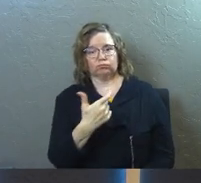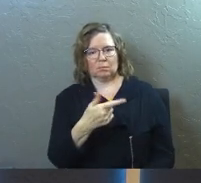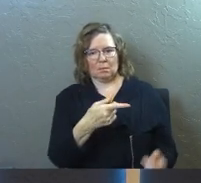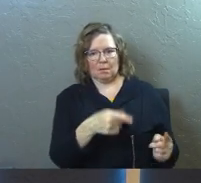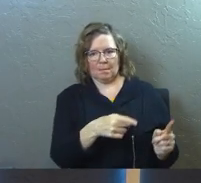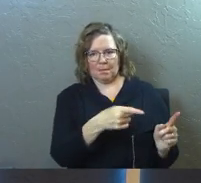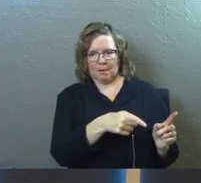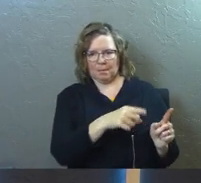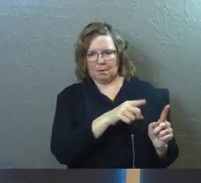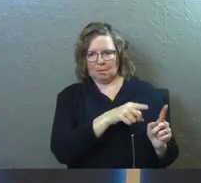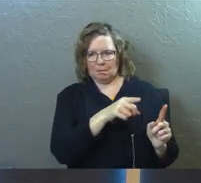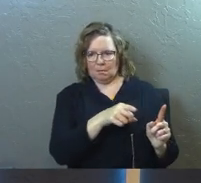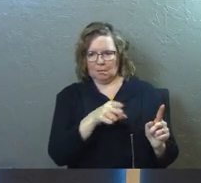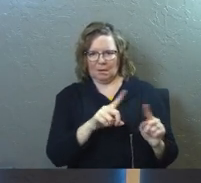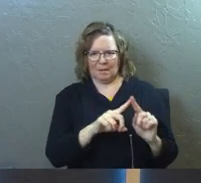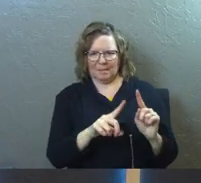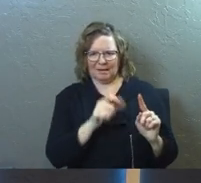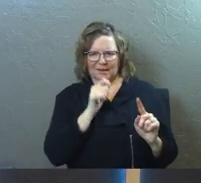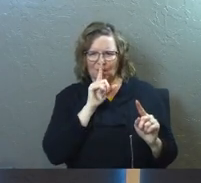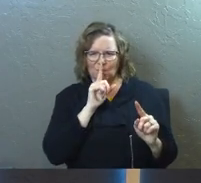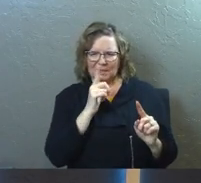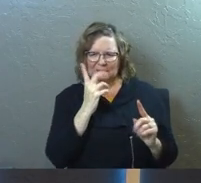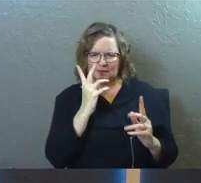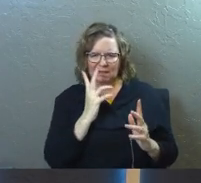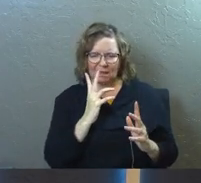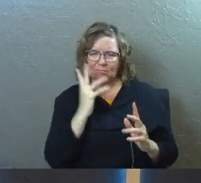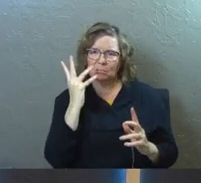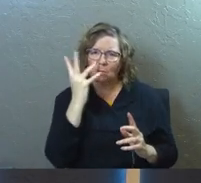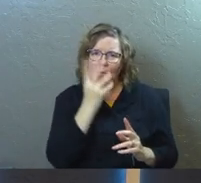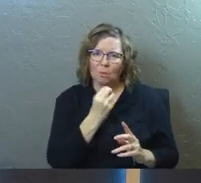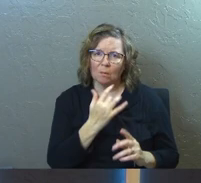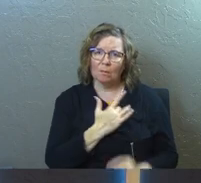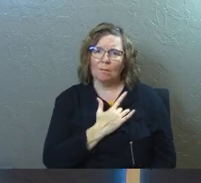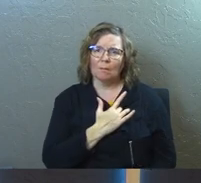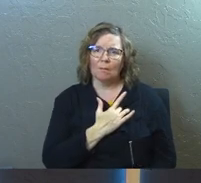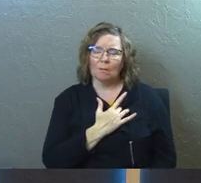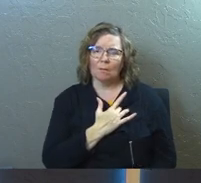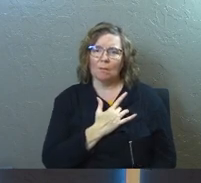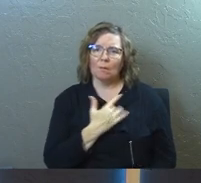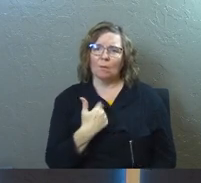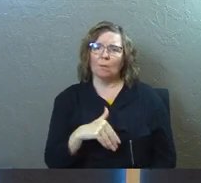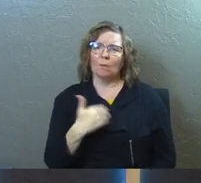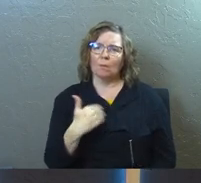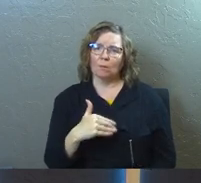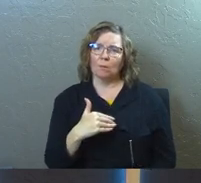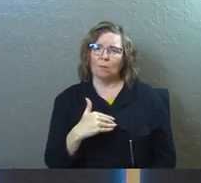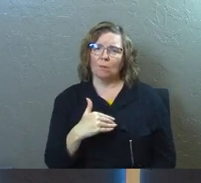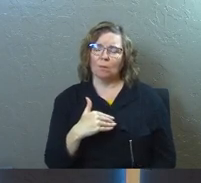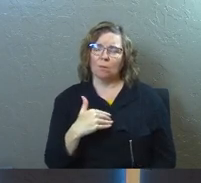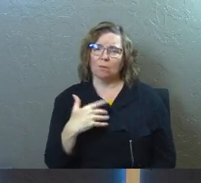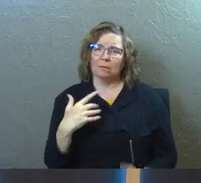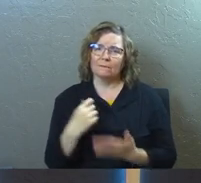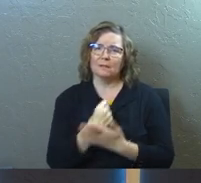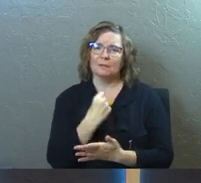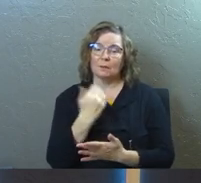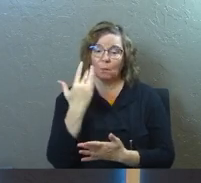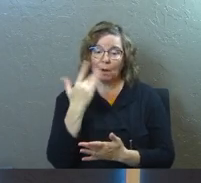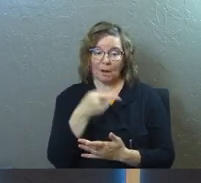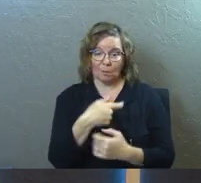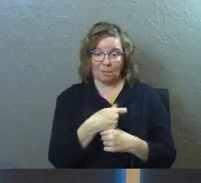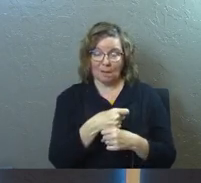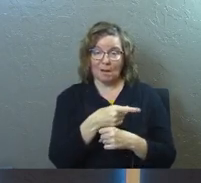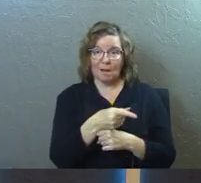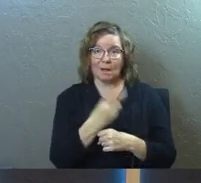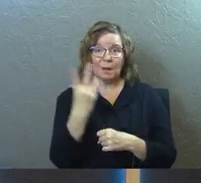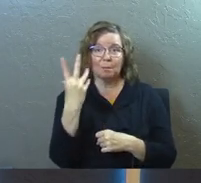unfold, and we're like, but it's not really sad. But it's actually a victory because what they created was